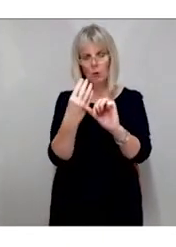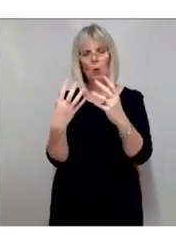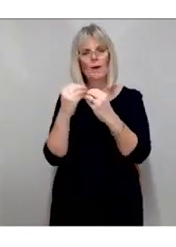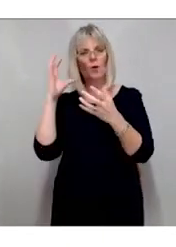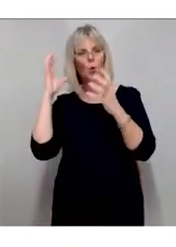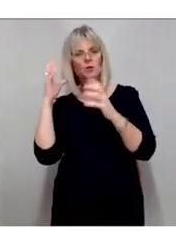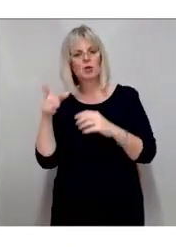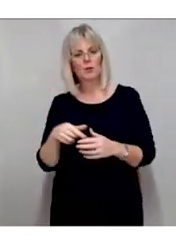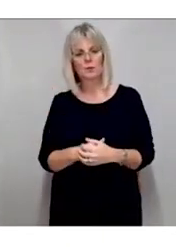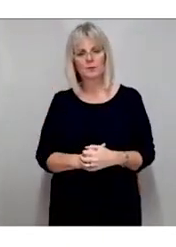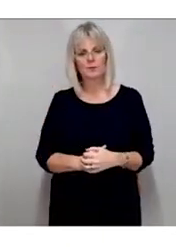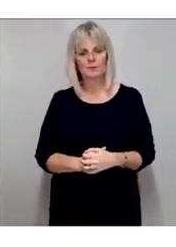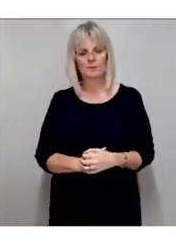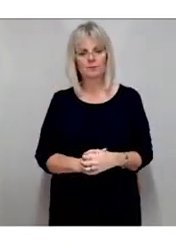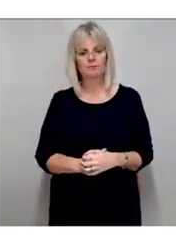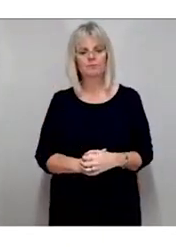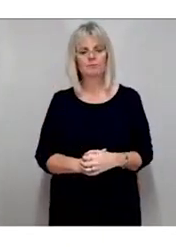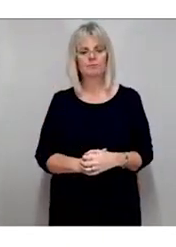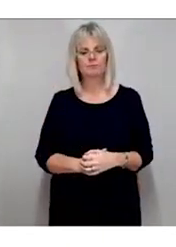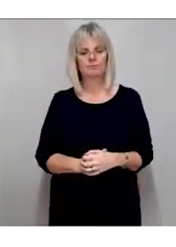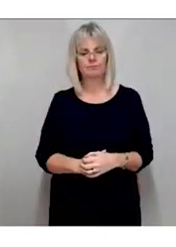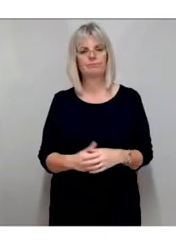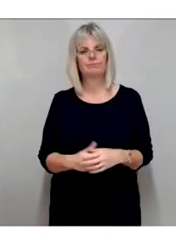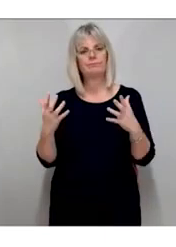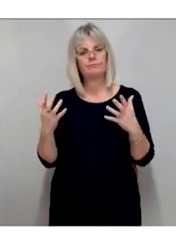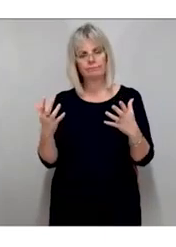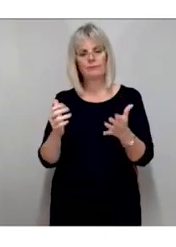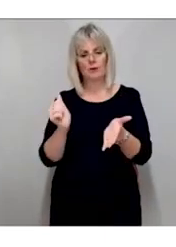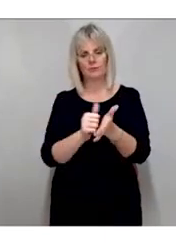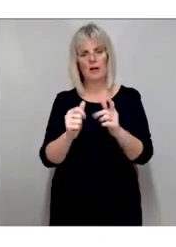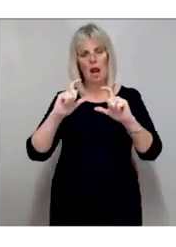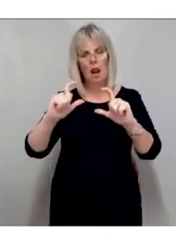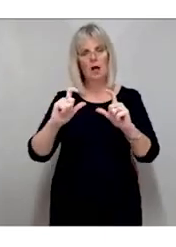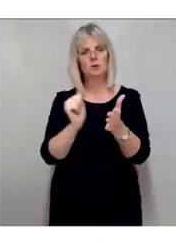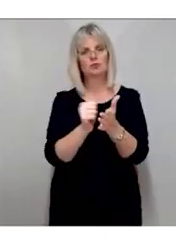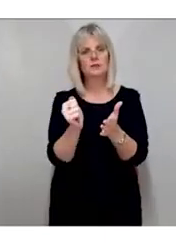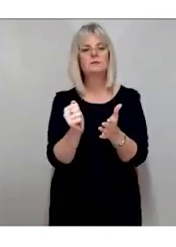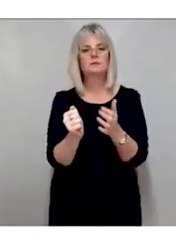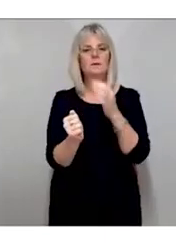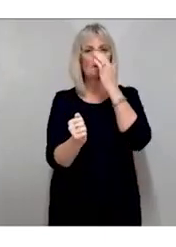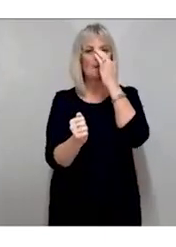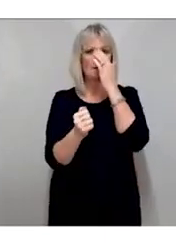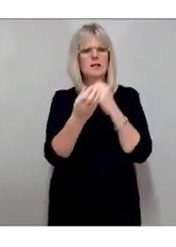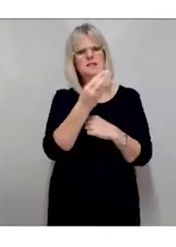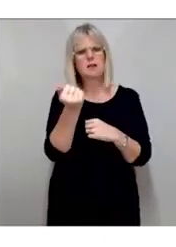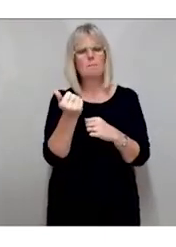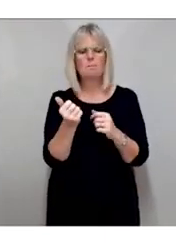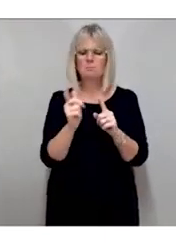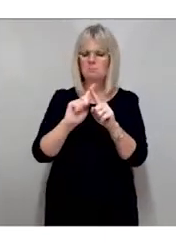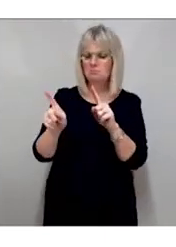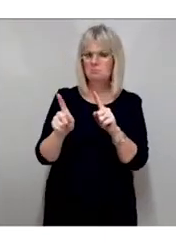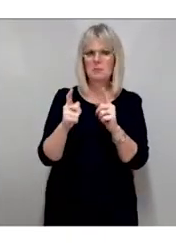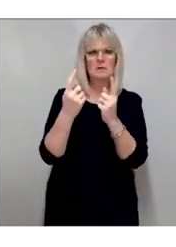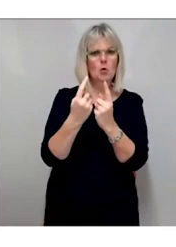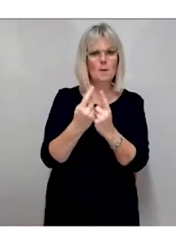Large print Unlike some other alternative formats, large print tends to lack strong internationally